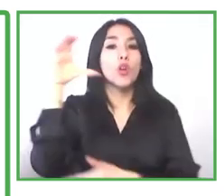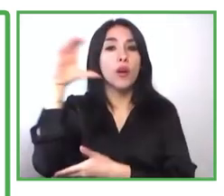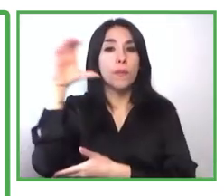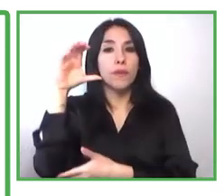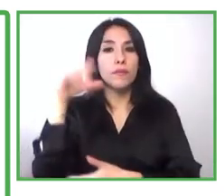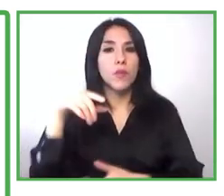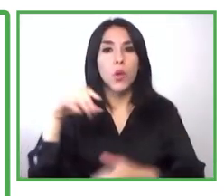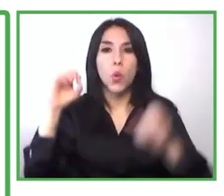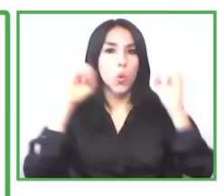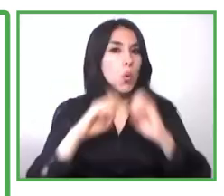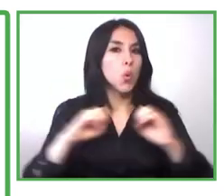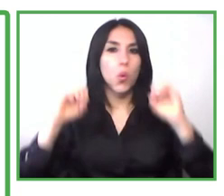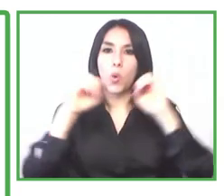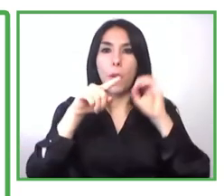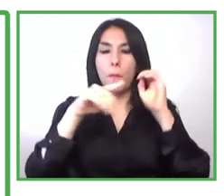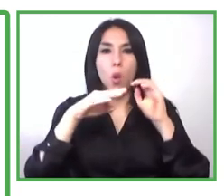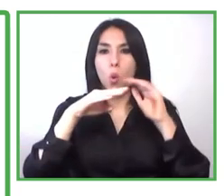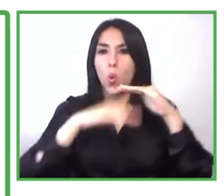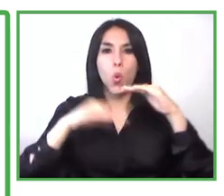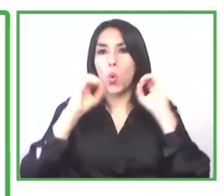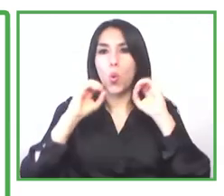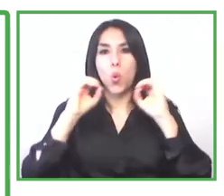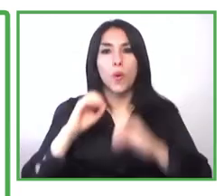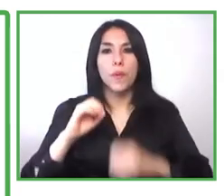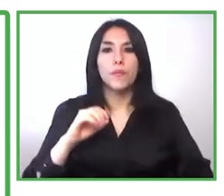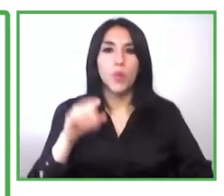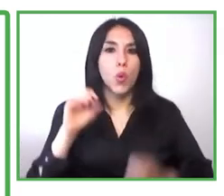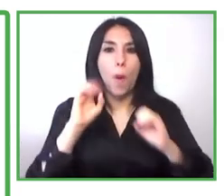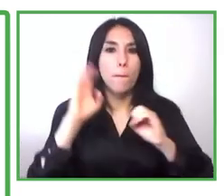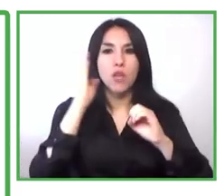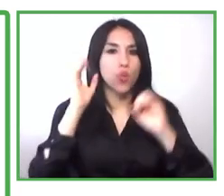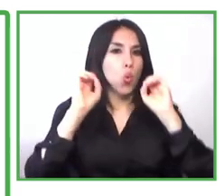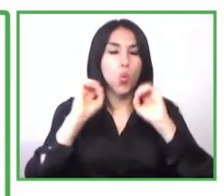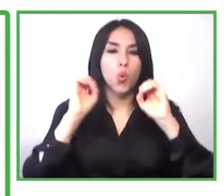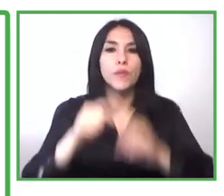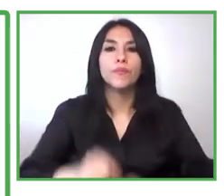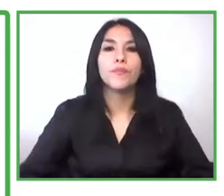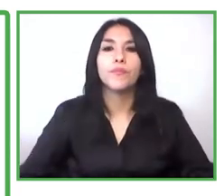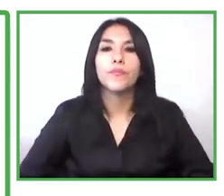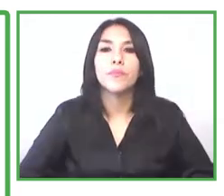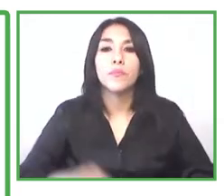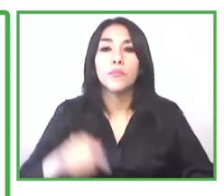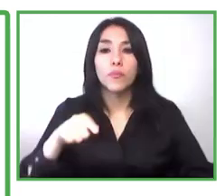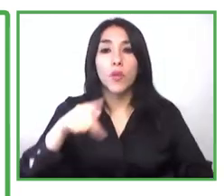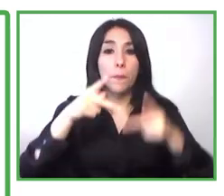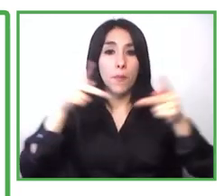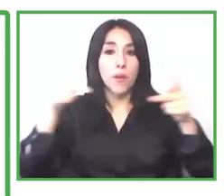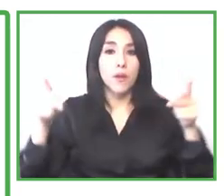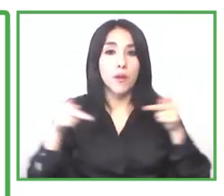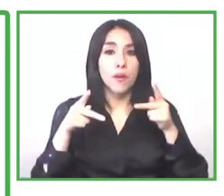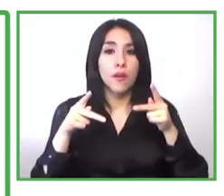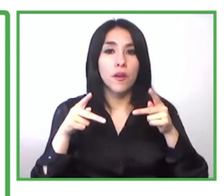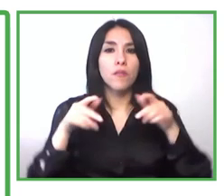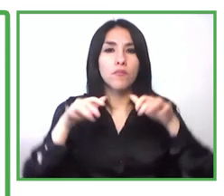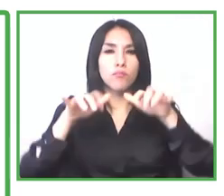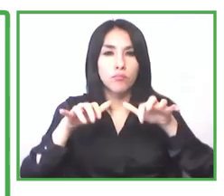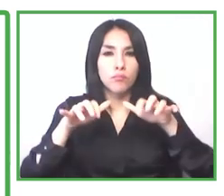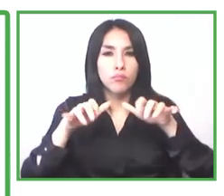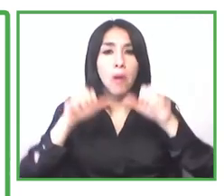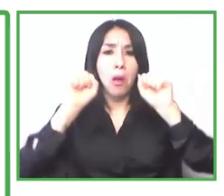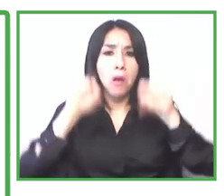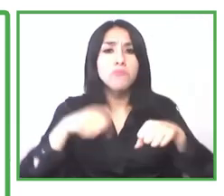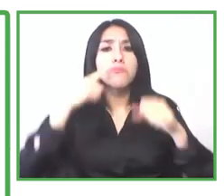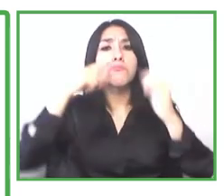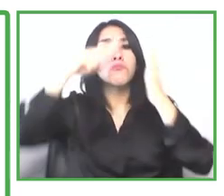record or a place either physical or virtual where you can find how many